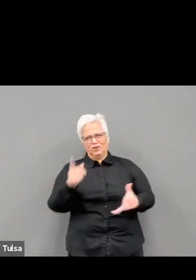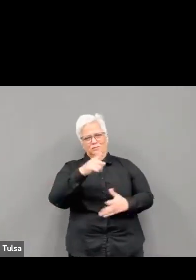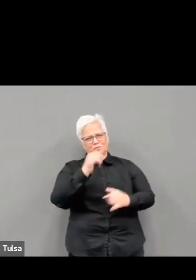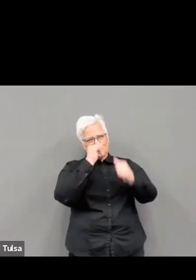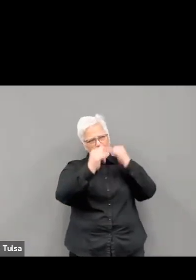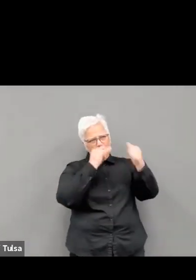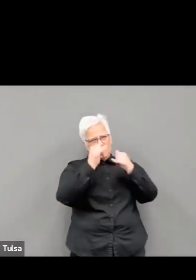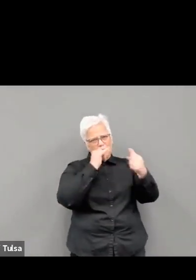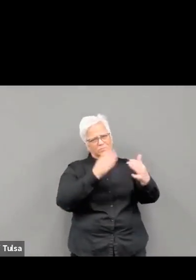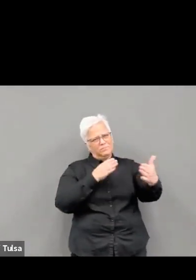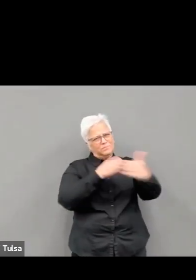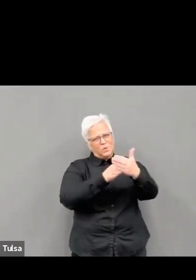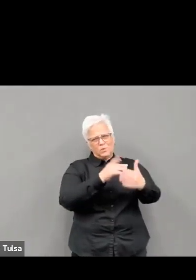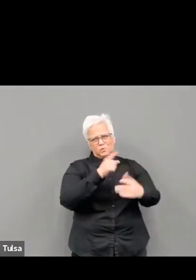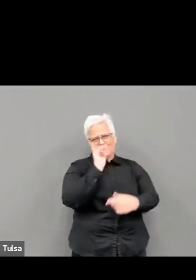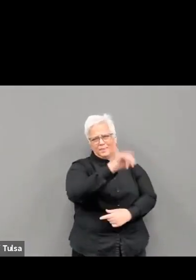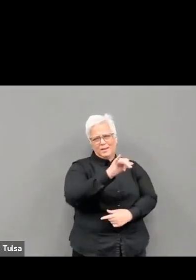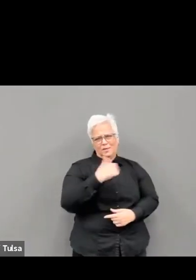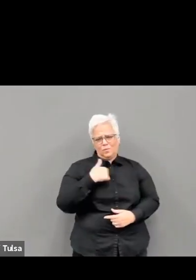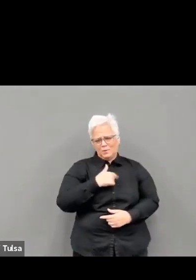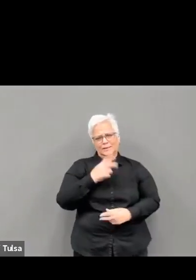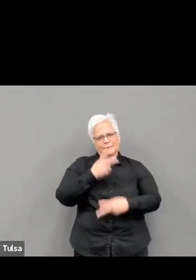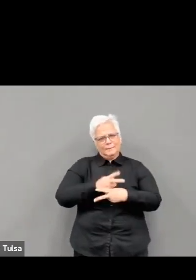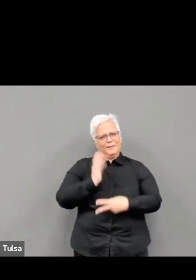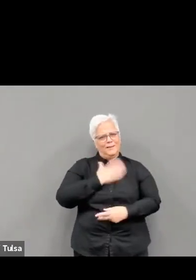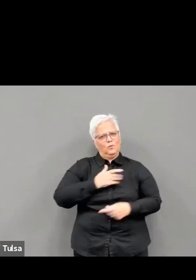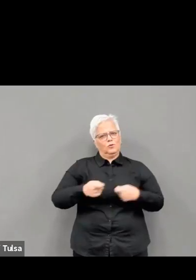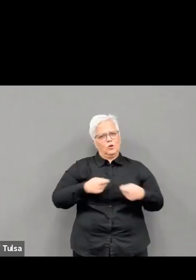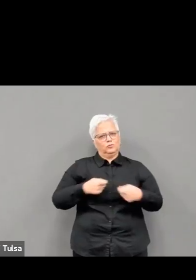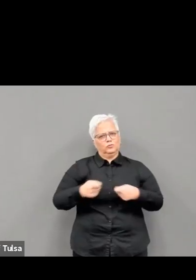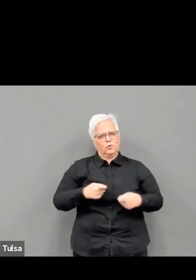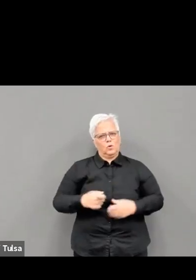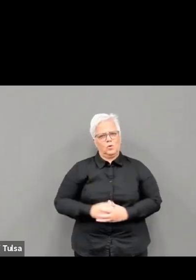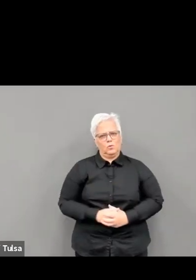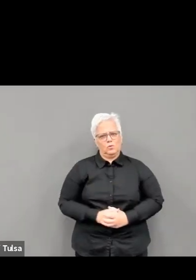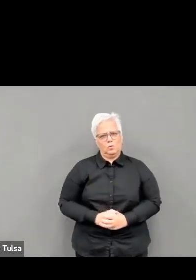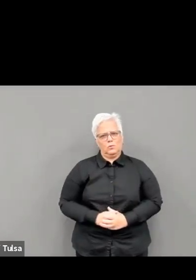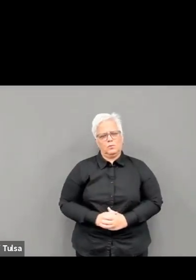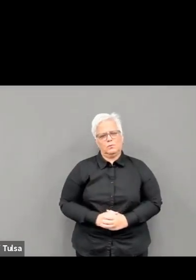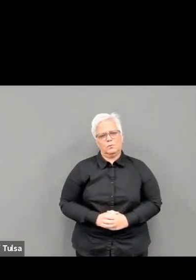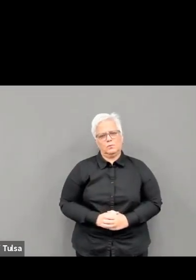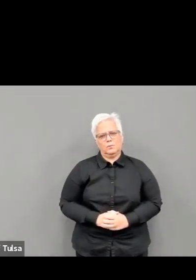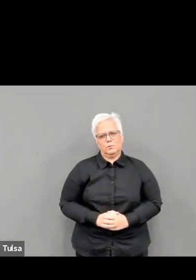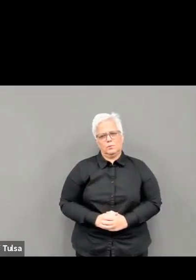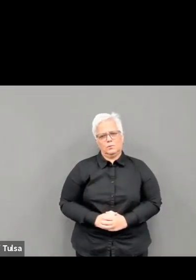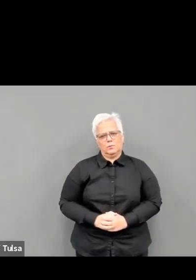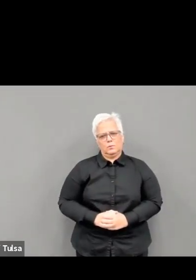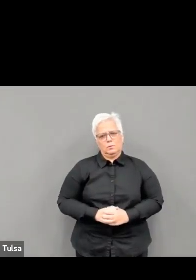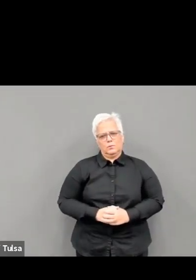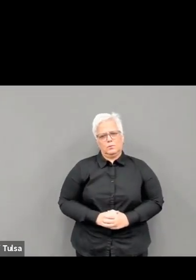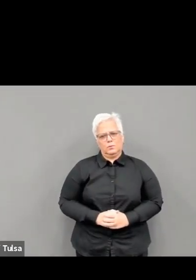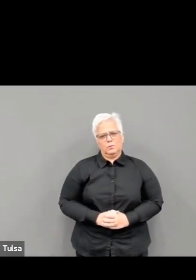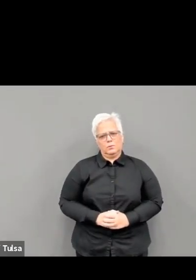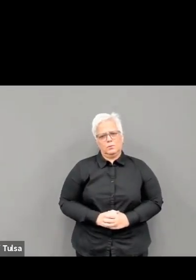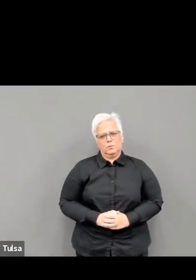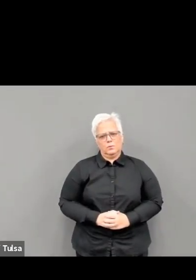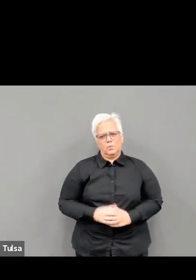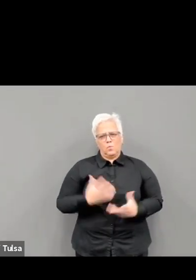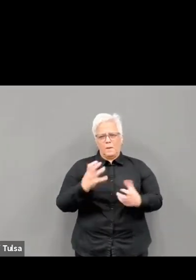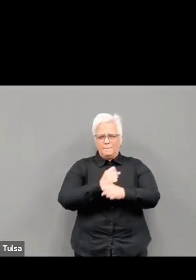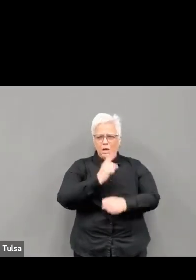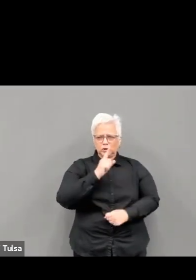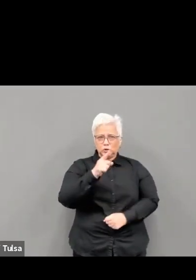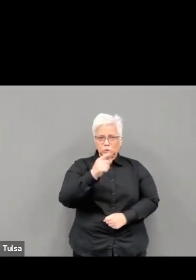and some so much more than others, there is a positive that's come from this last year. We've learned to hold our